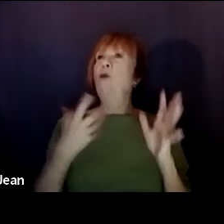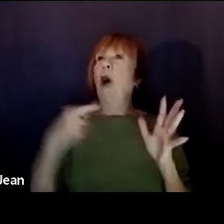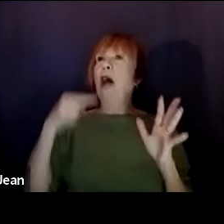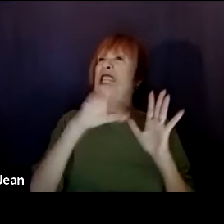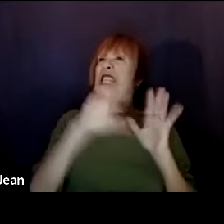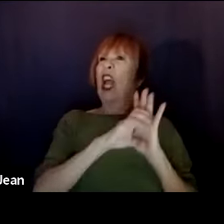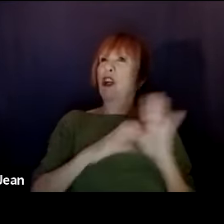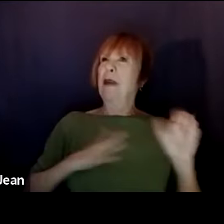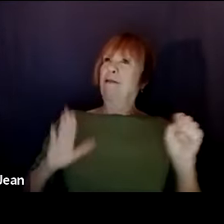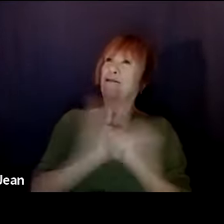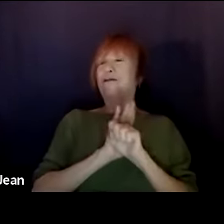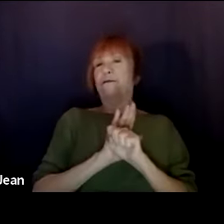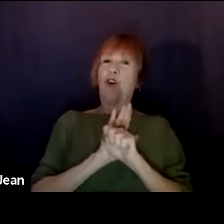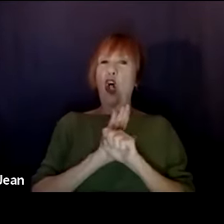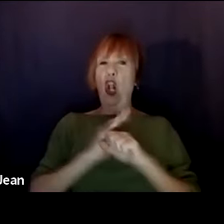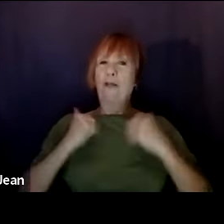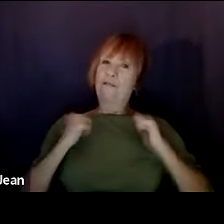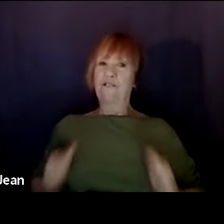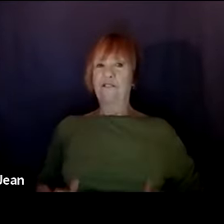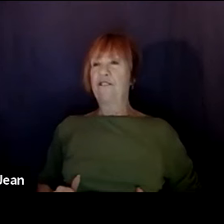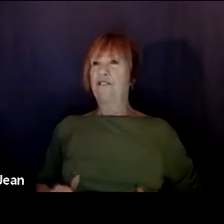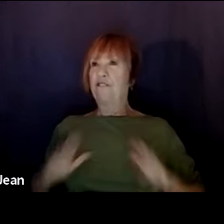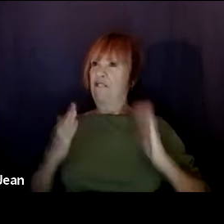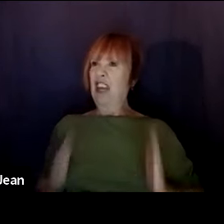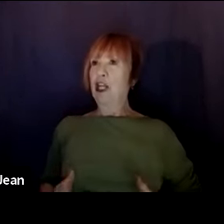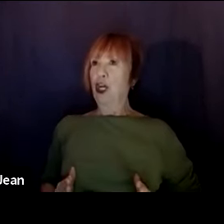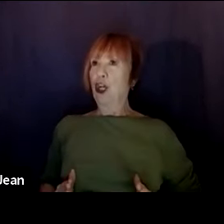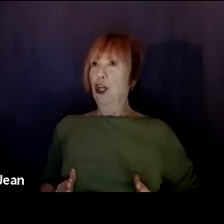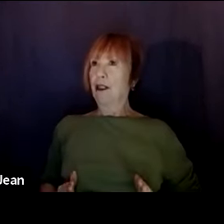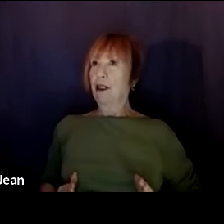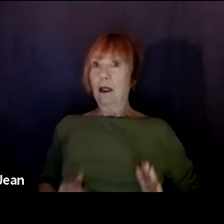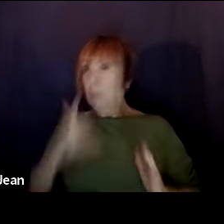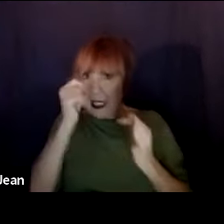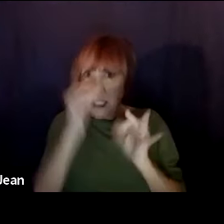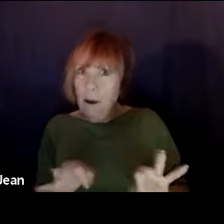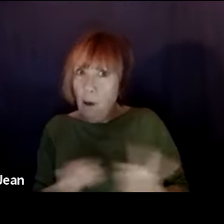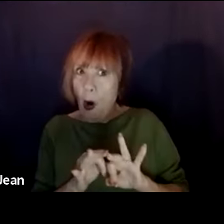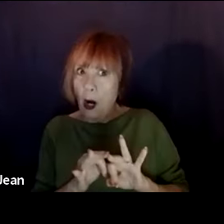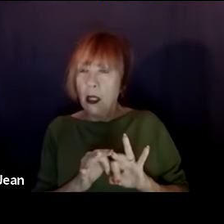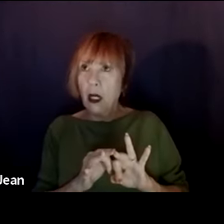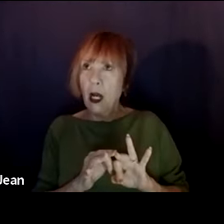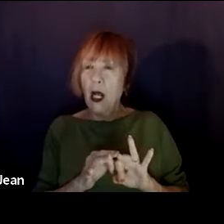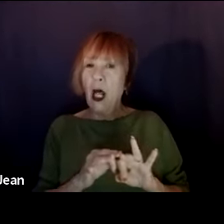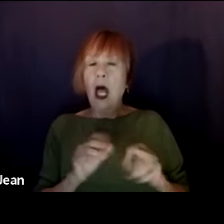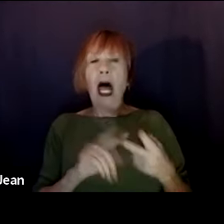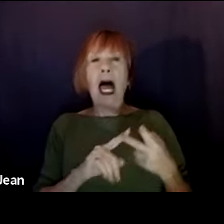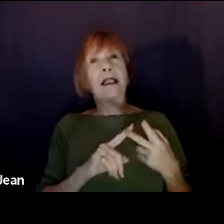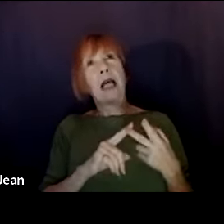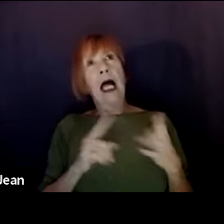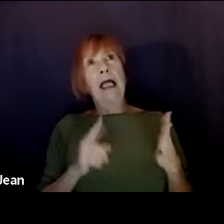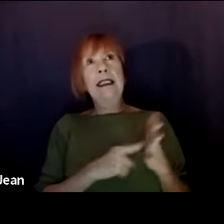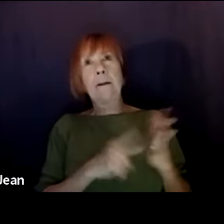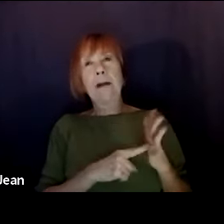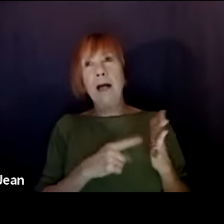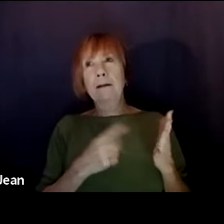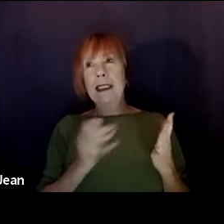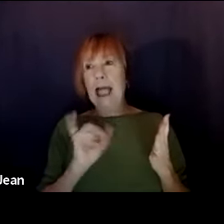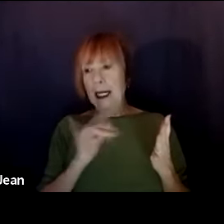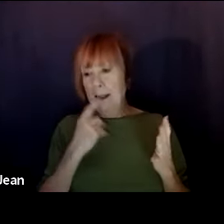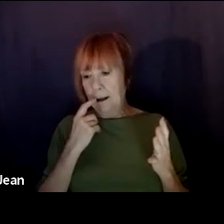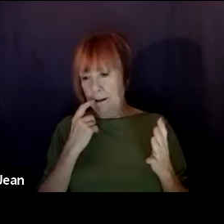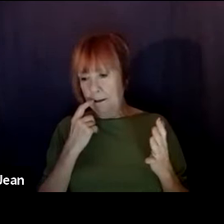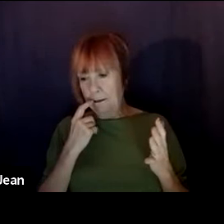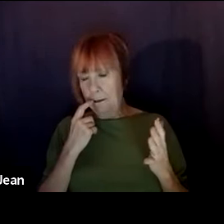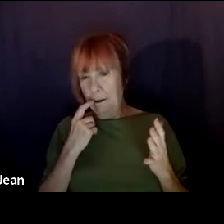um, because it, it matters to me. it, even with, um, the idea of where, um, you know,